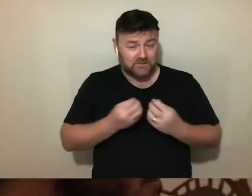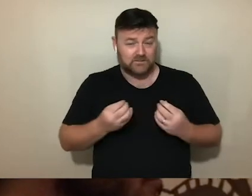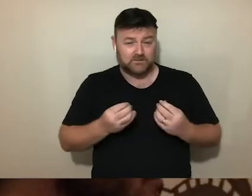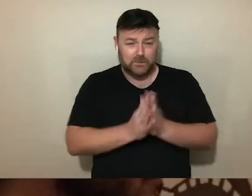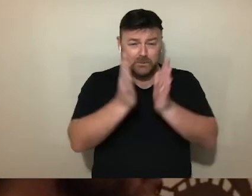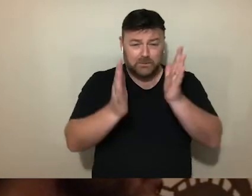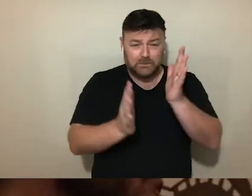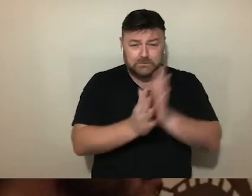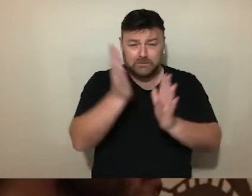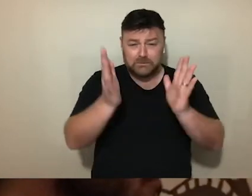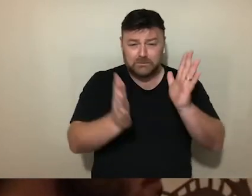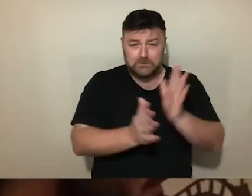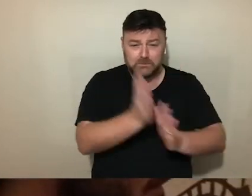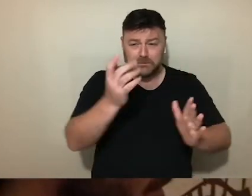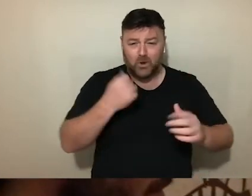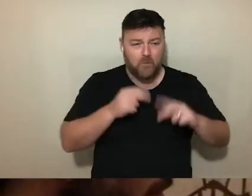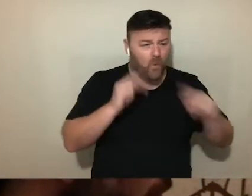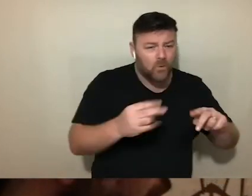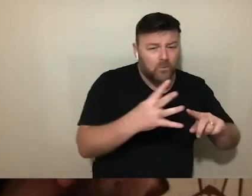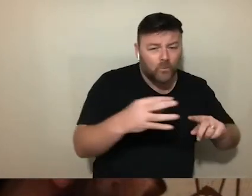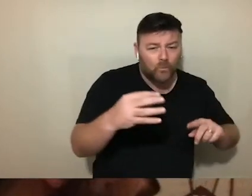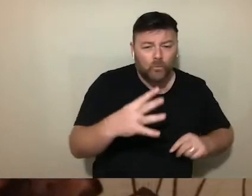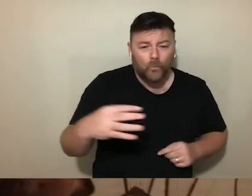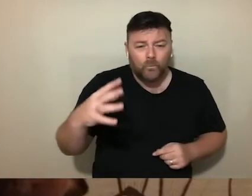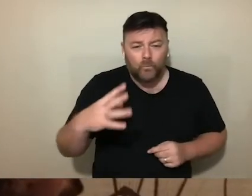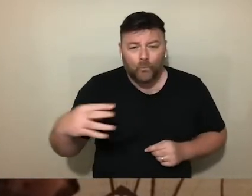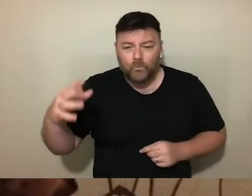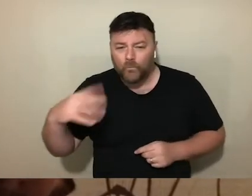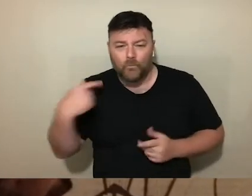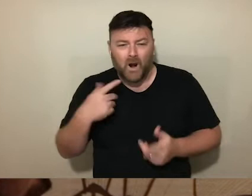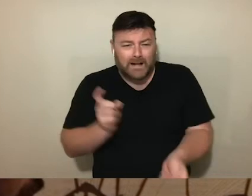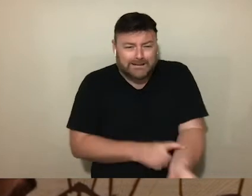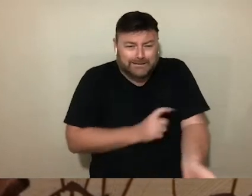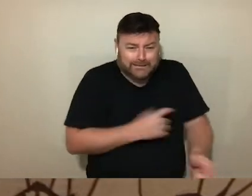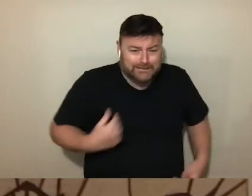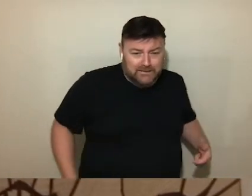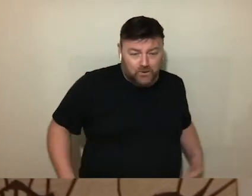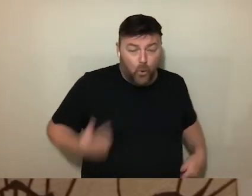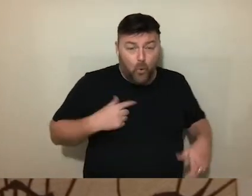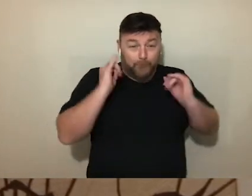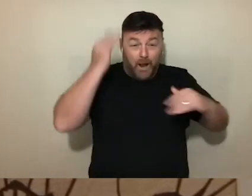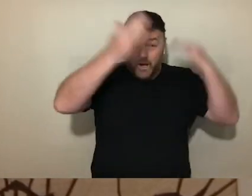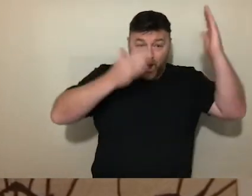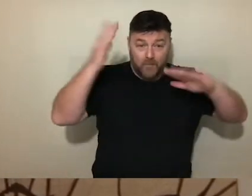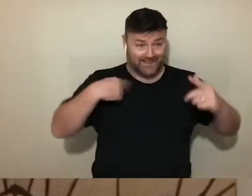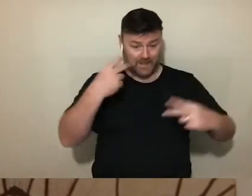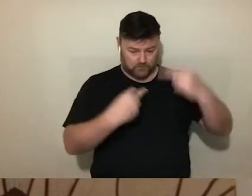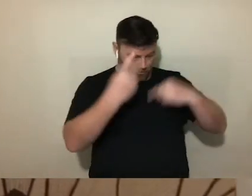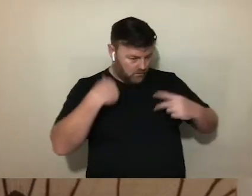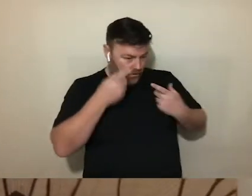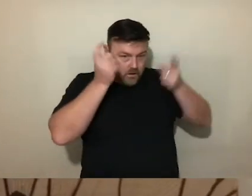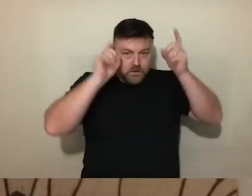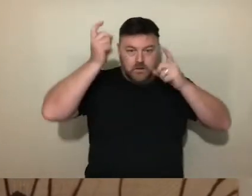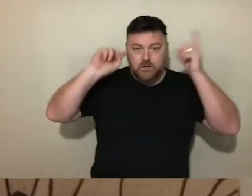keep checking for jellyfish stings. Or nightmares. Like that's why I'm a sack of anxiety. And I stare